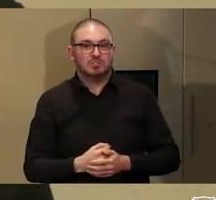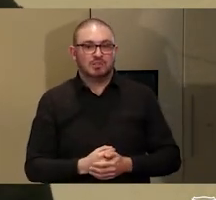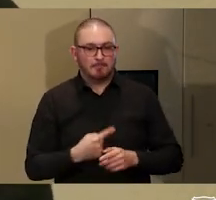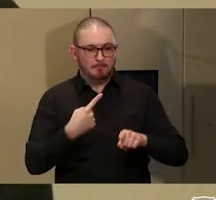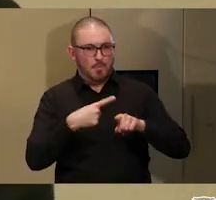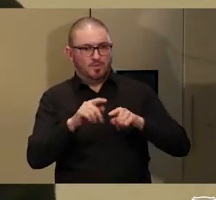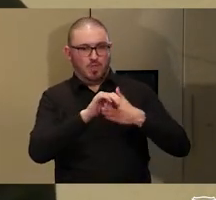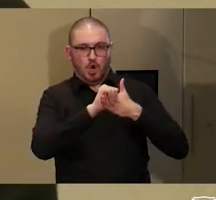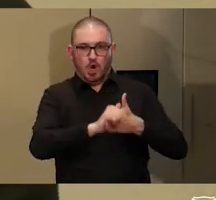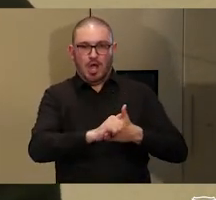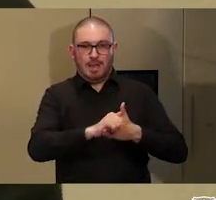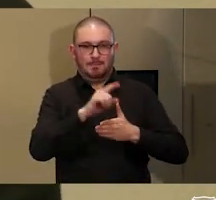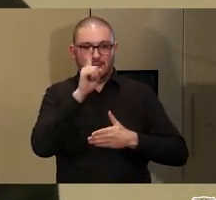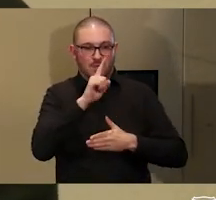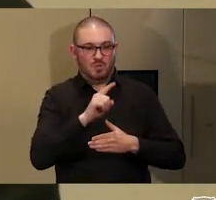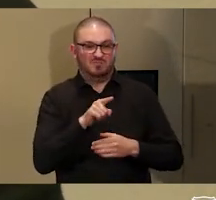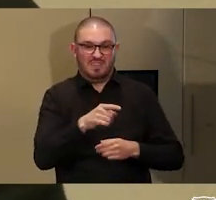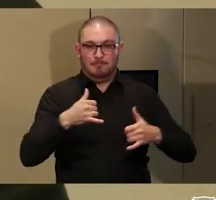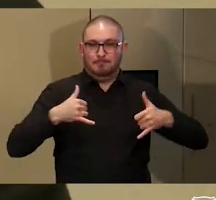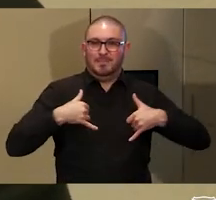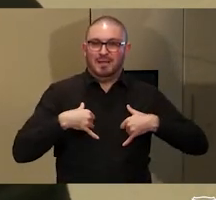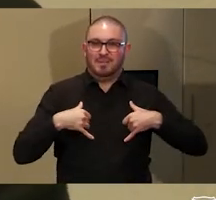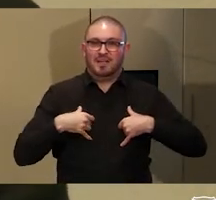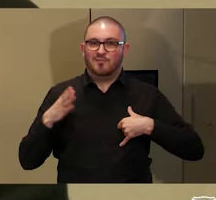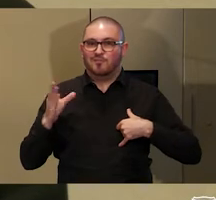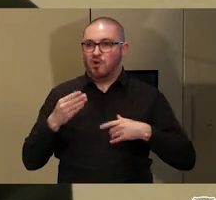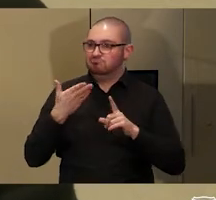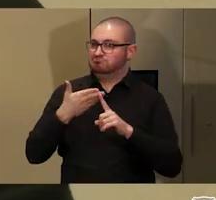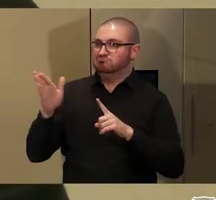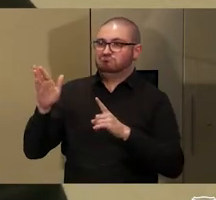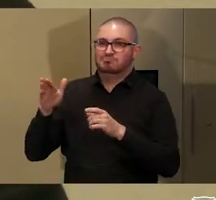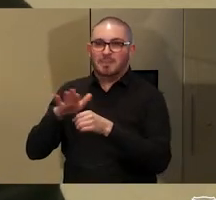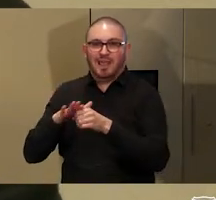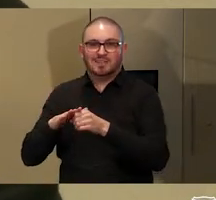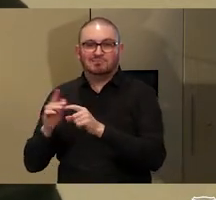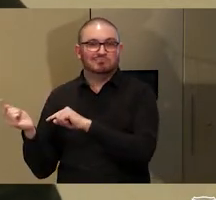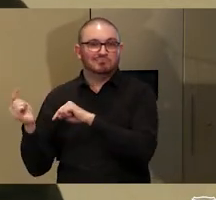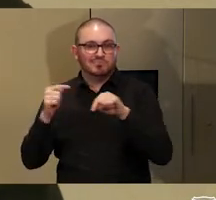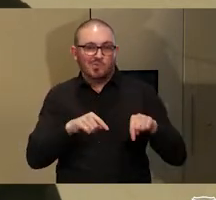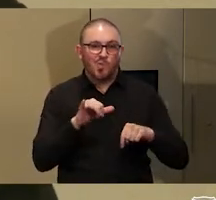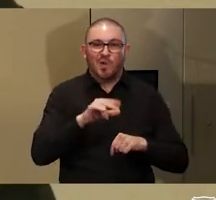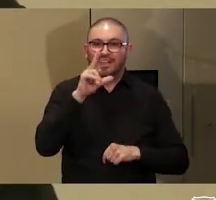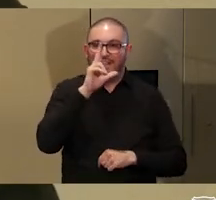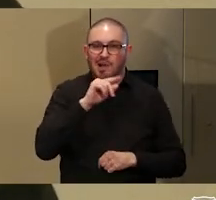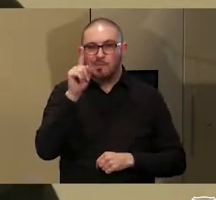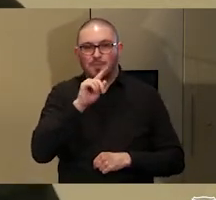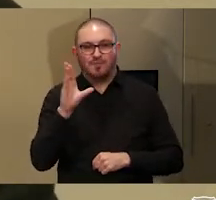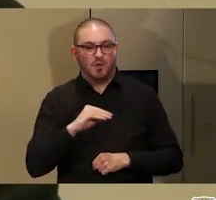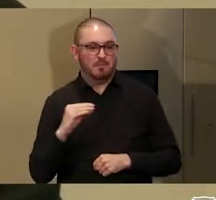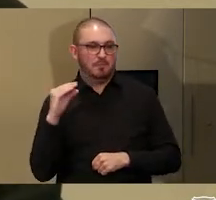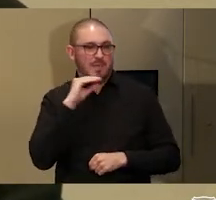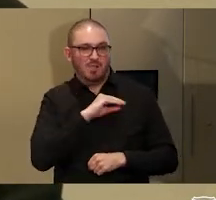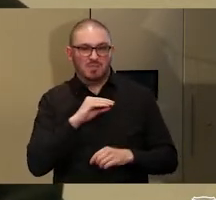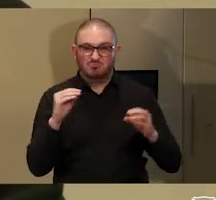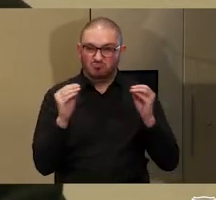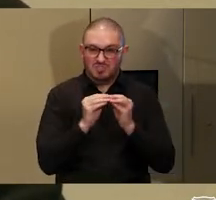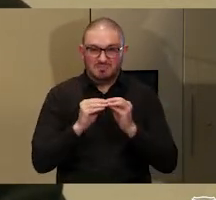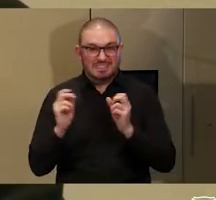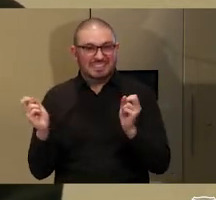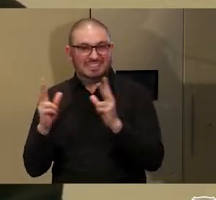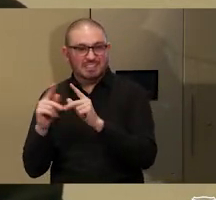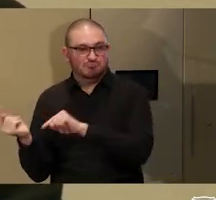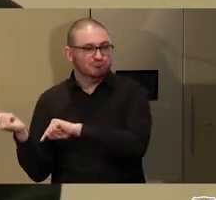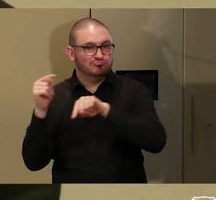the guides are actually backpackers from some other place or young people from Melbourne, Brisbane or